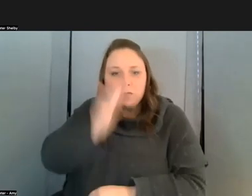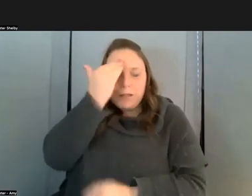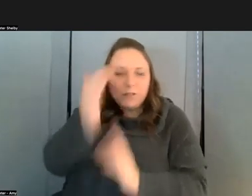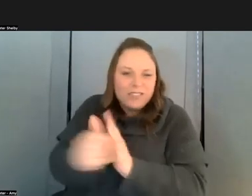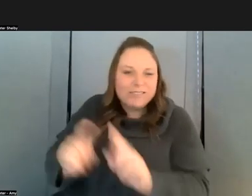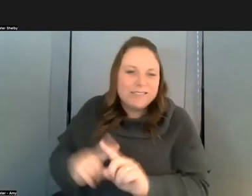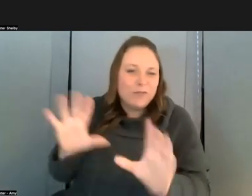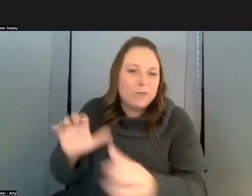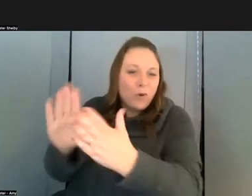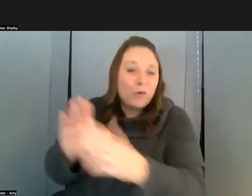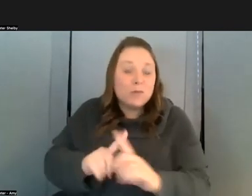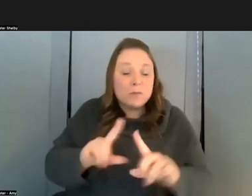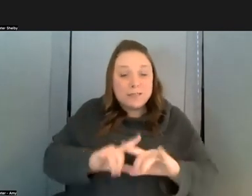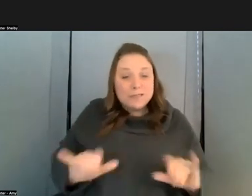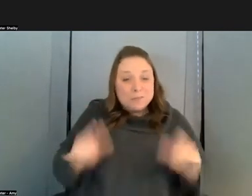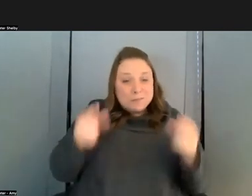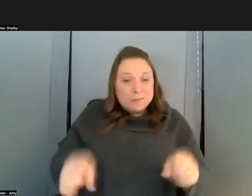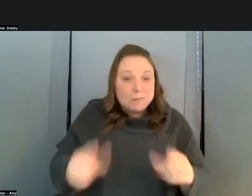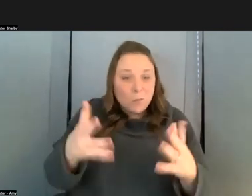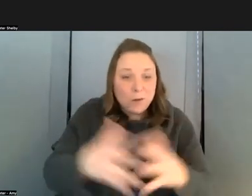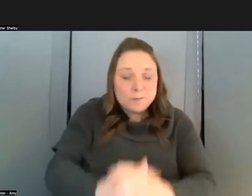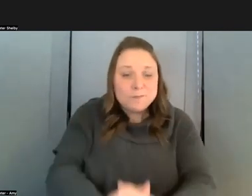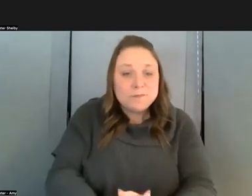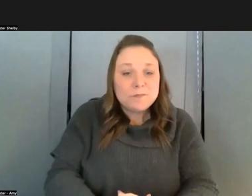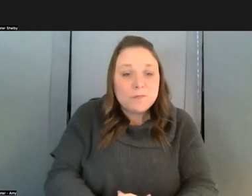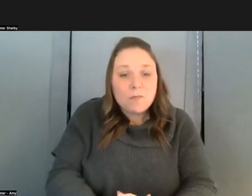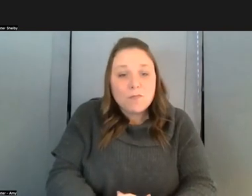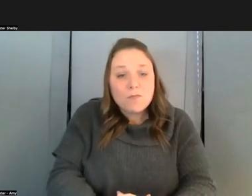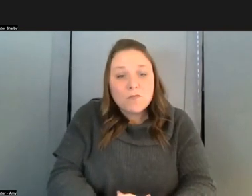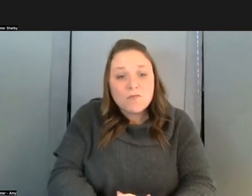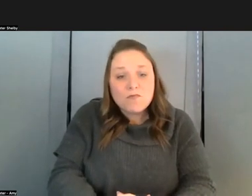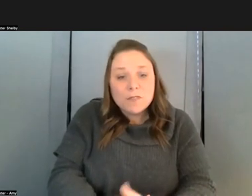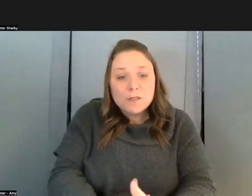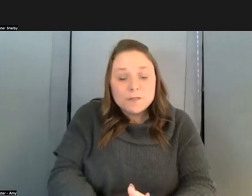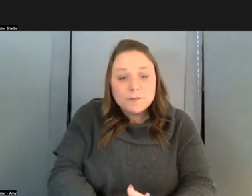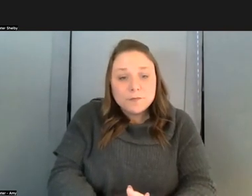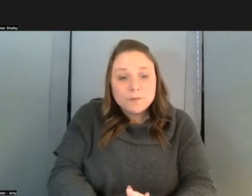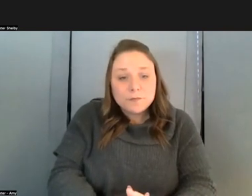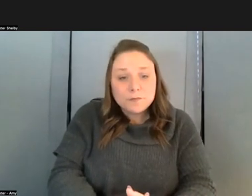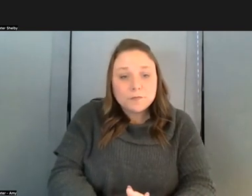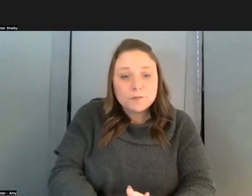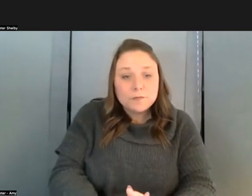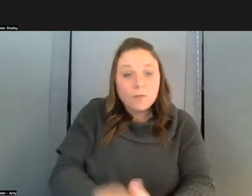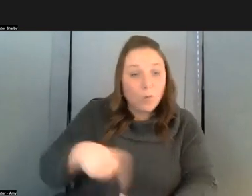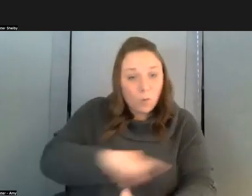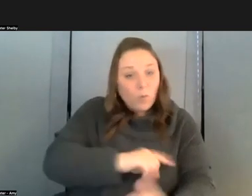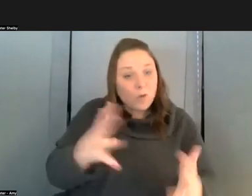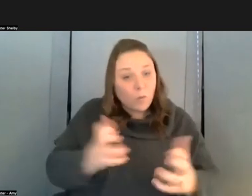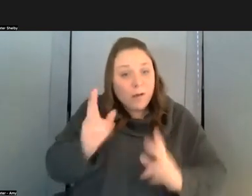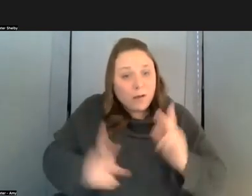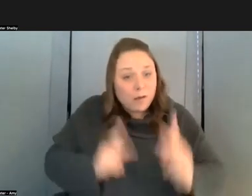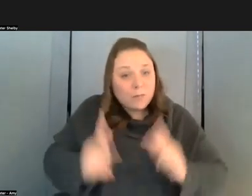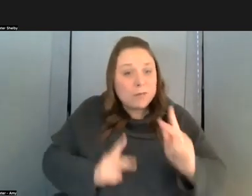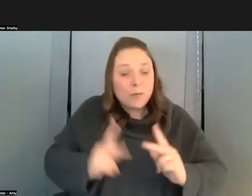same time we want people to be able to enjoy knowledge for the sake of